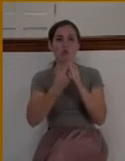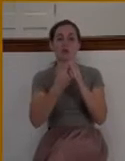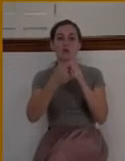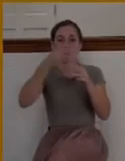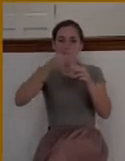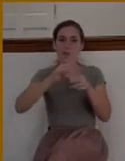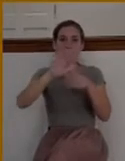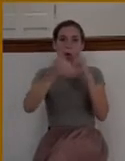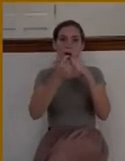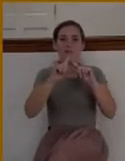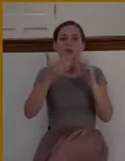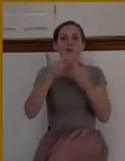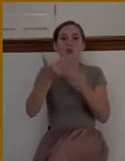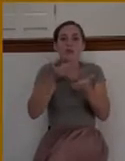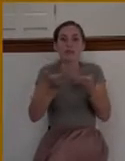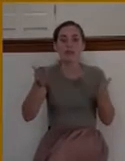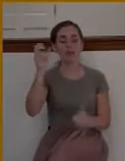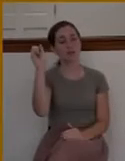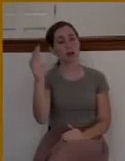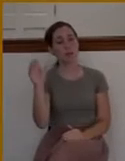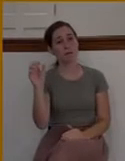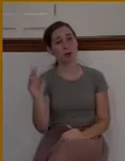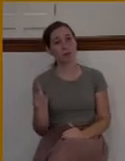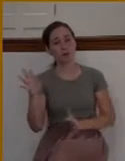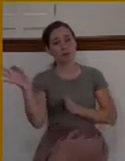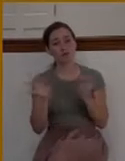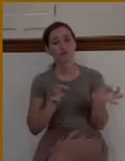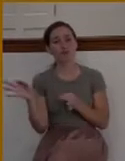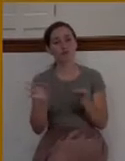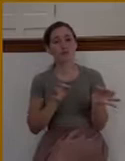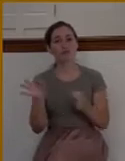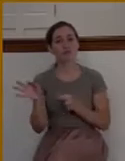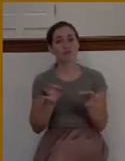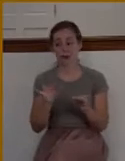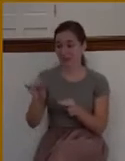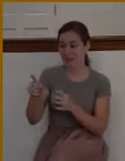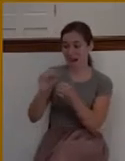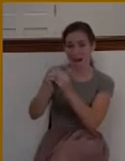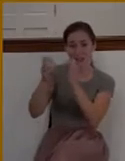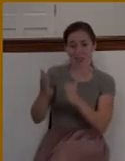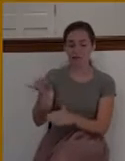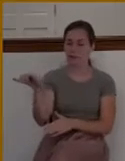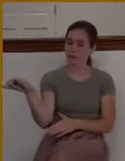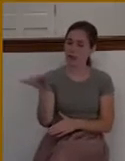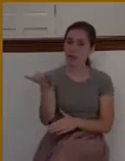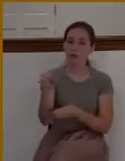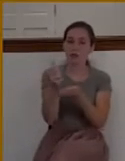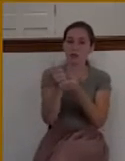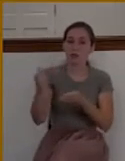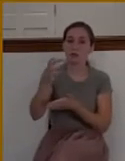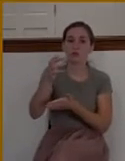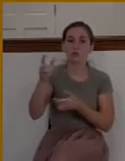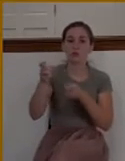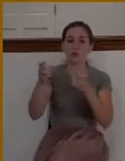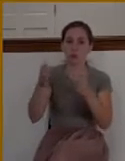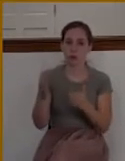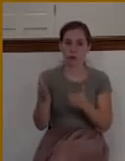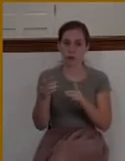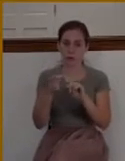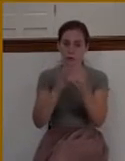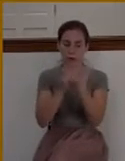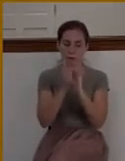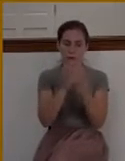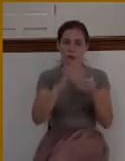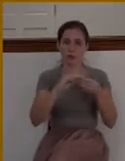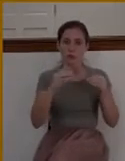how this rich young ruler thought about goodness. And this is, quite frankly, what the majority of people think about goodness. They have their